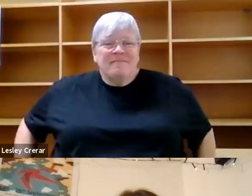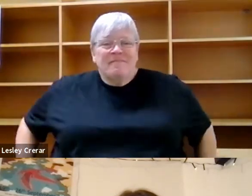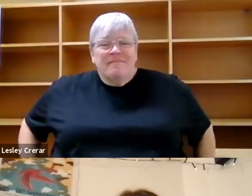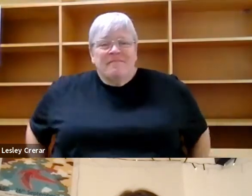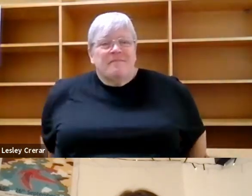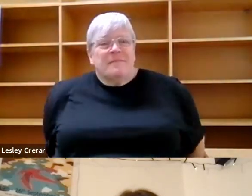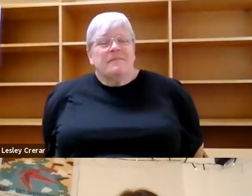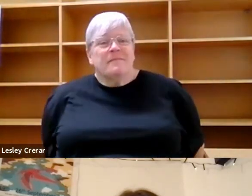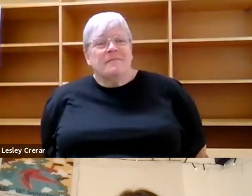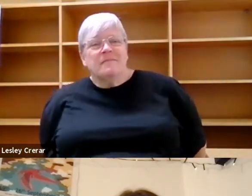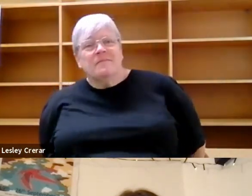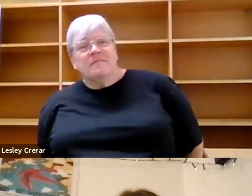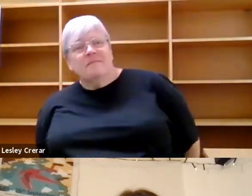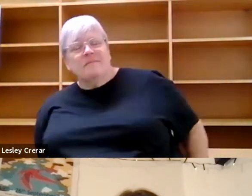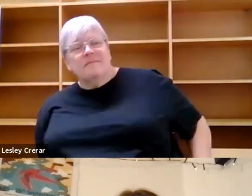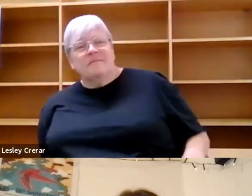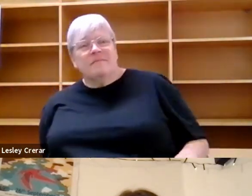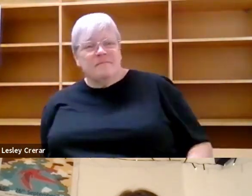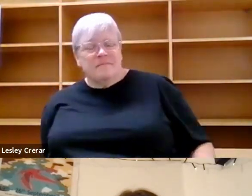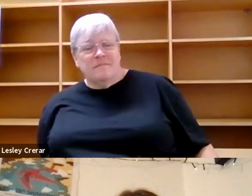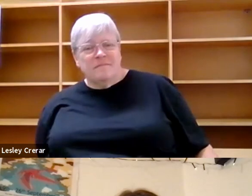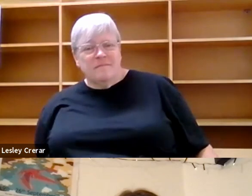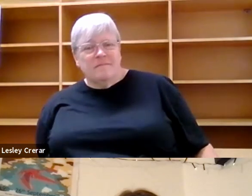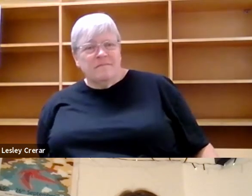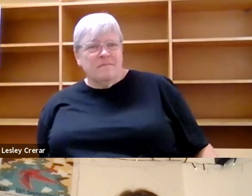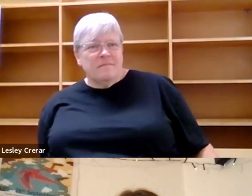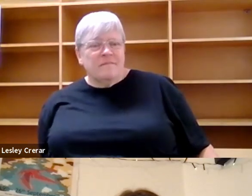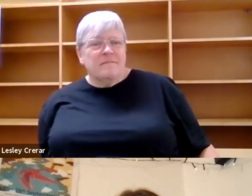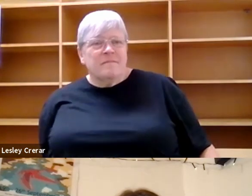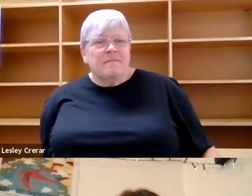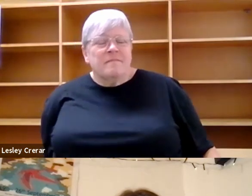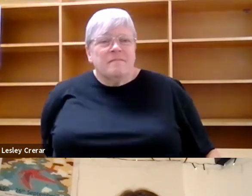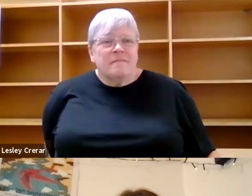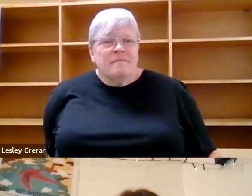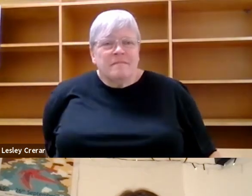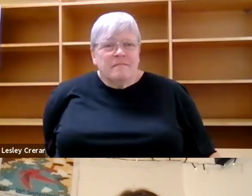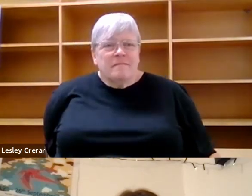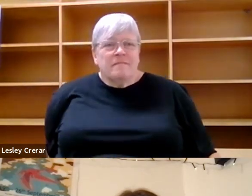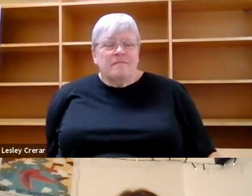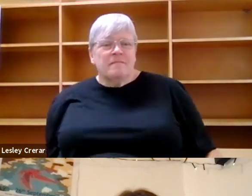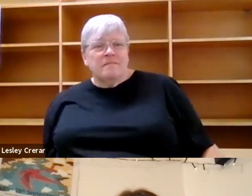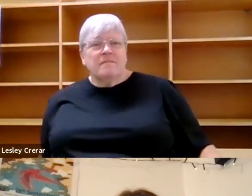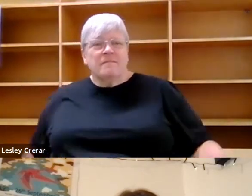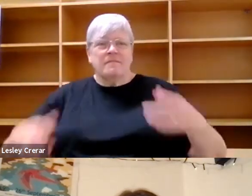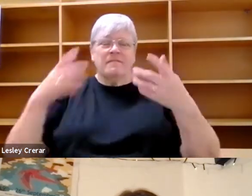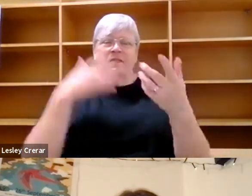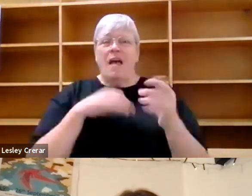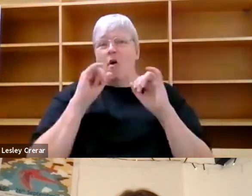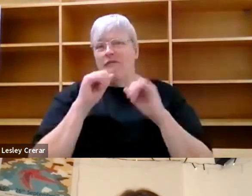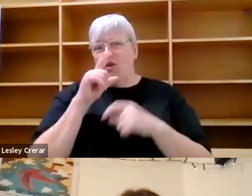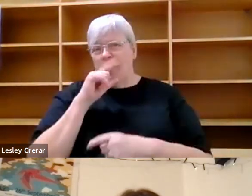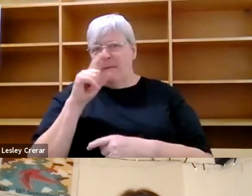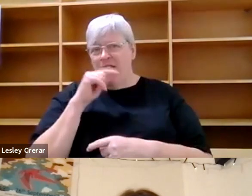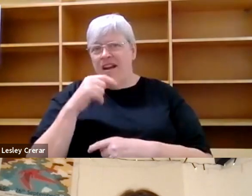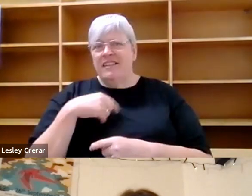I so deeply identify with that. I'm really bad with birds and I feel like that's like become the thing that is like all nature